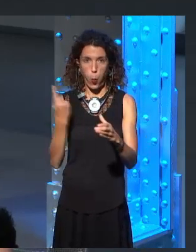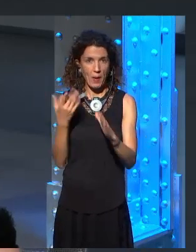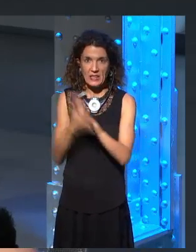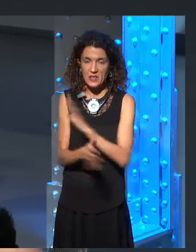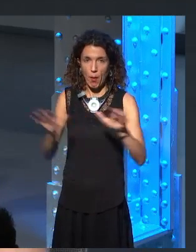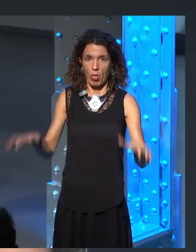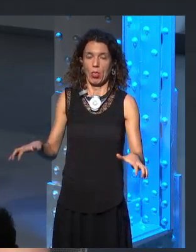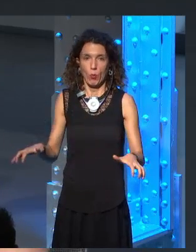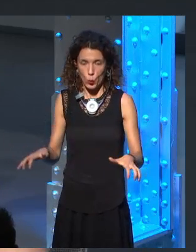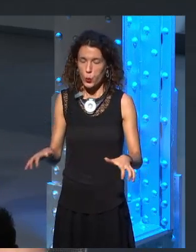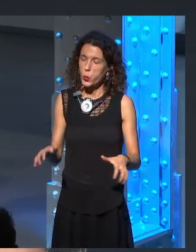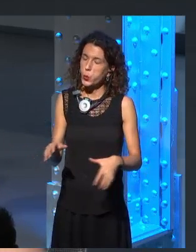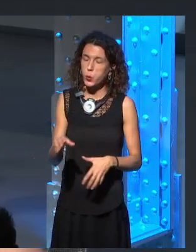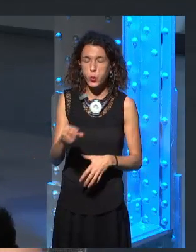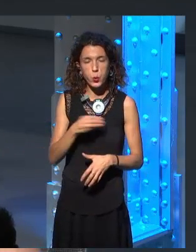George.